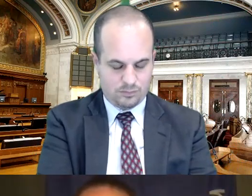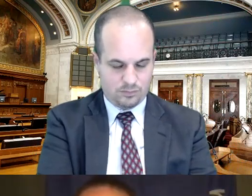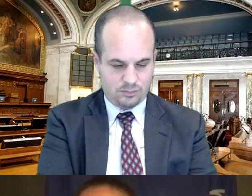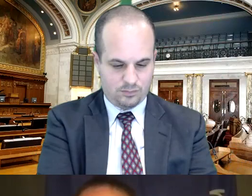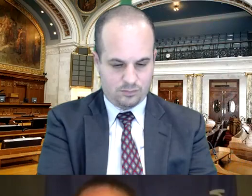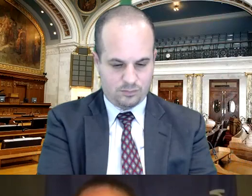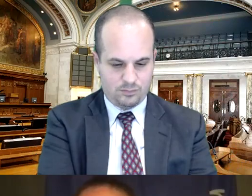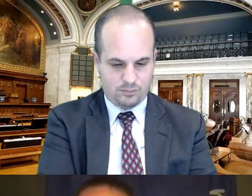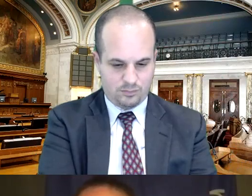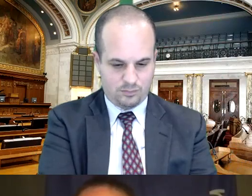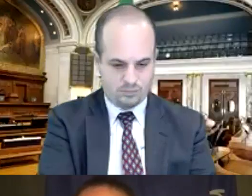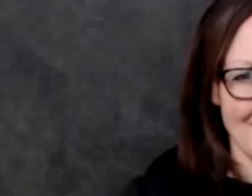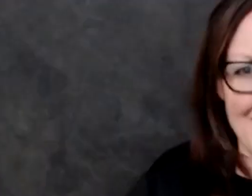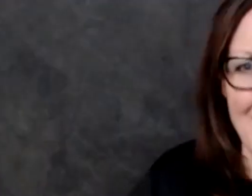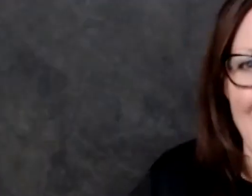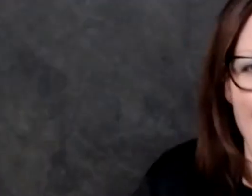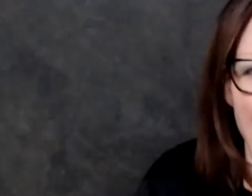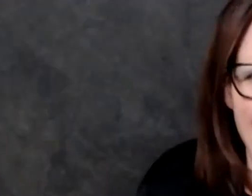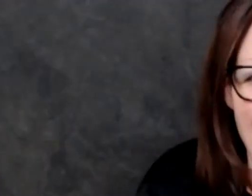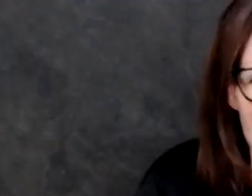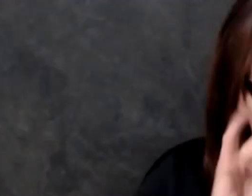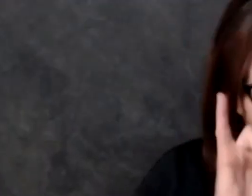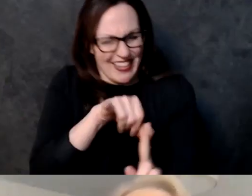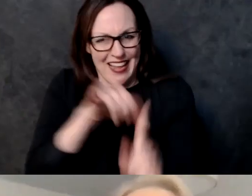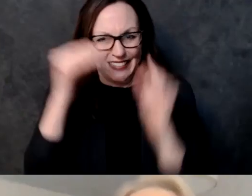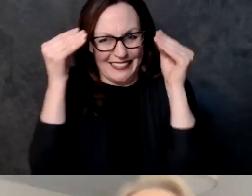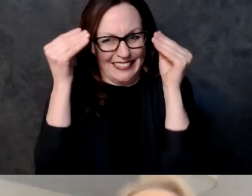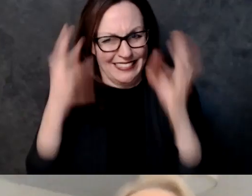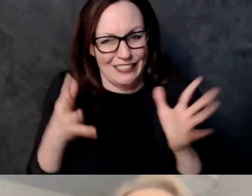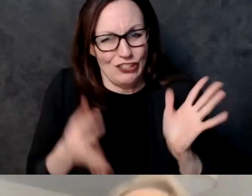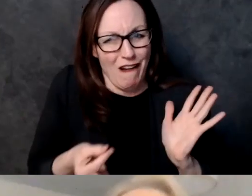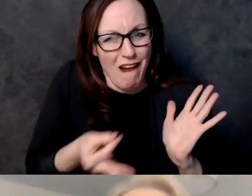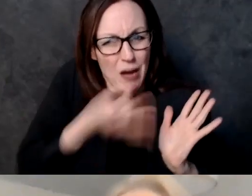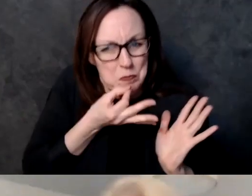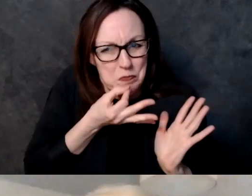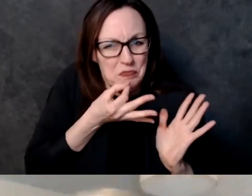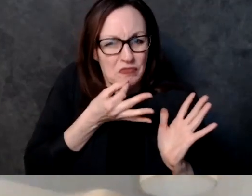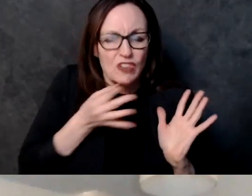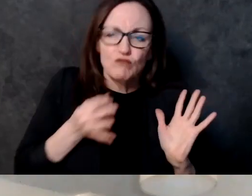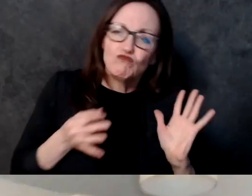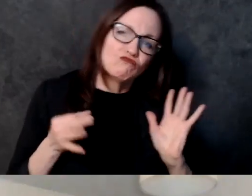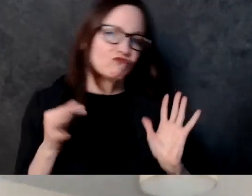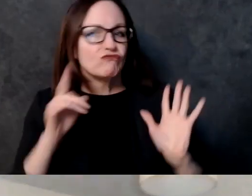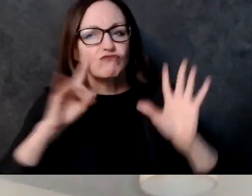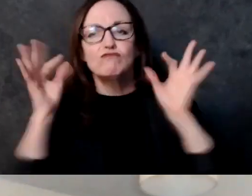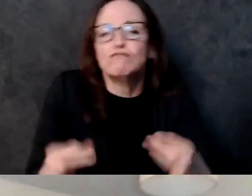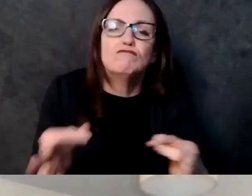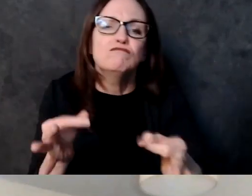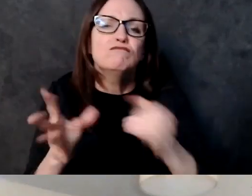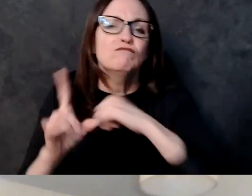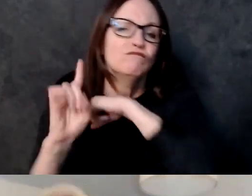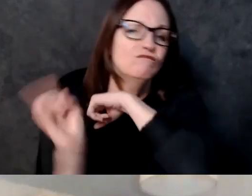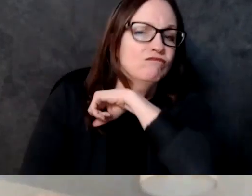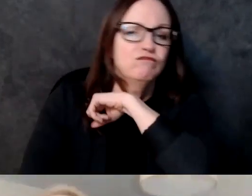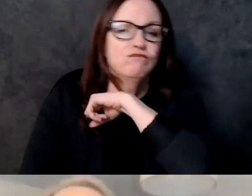and even those who we don't agree with um you know interesting conversation today with another one of my colleagues